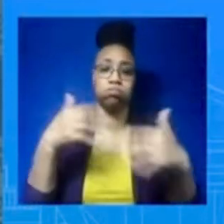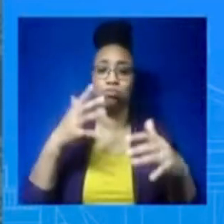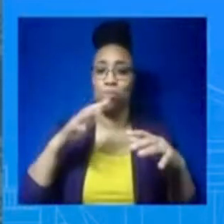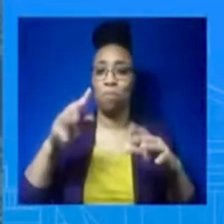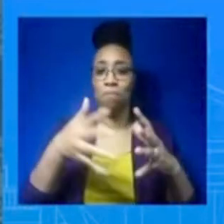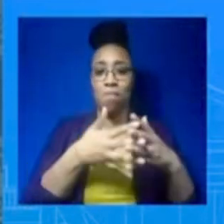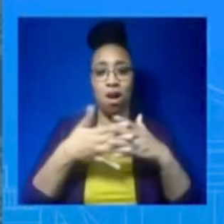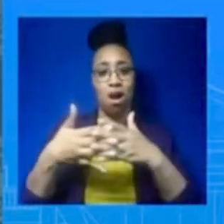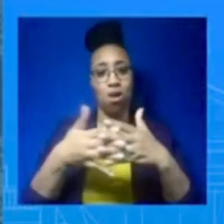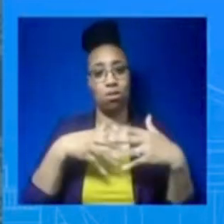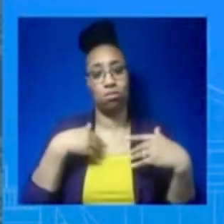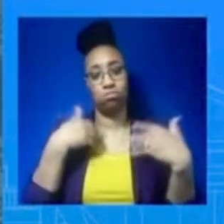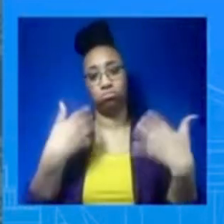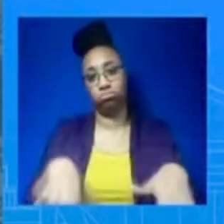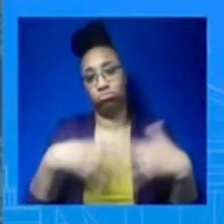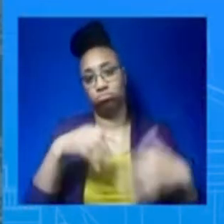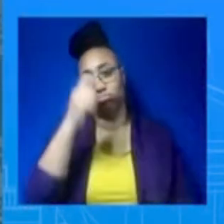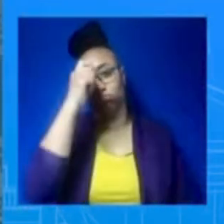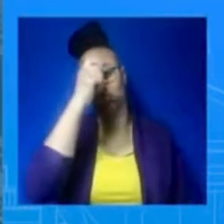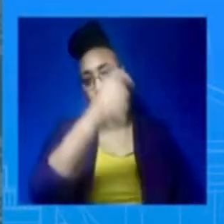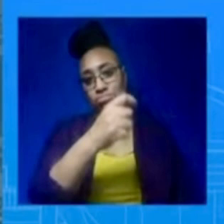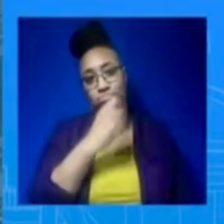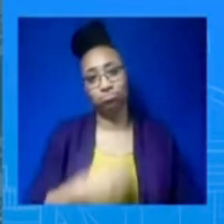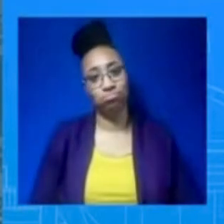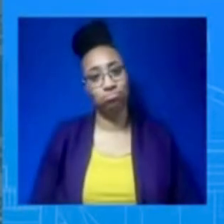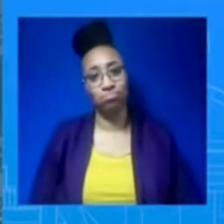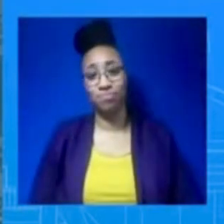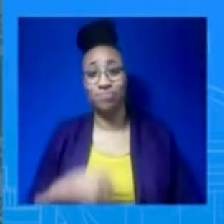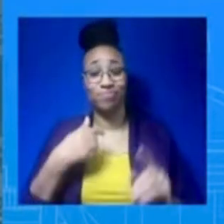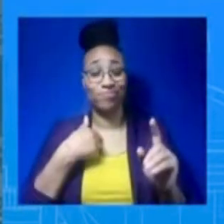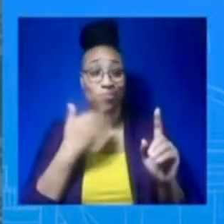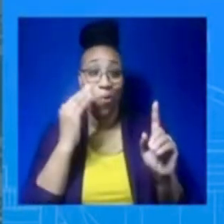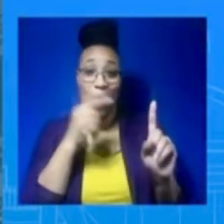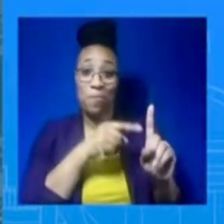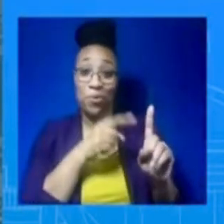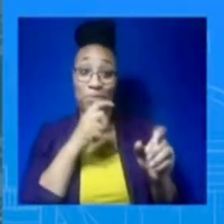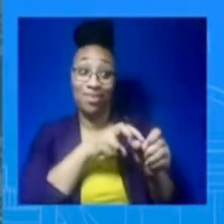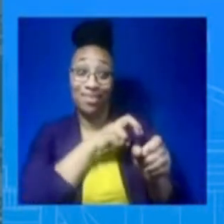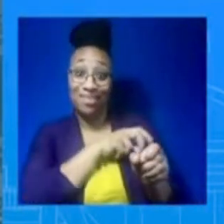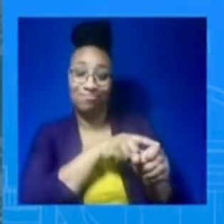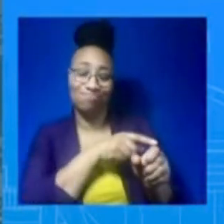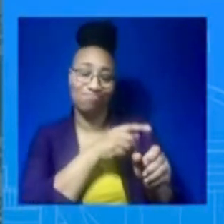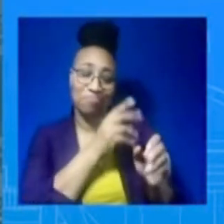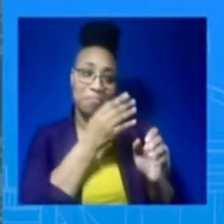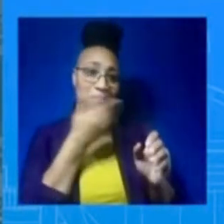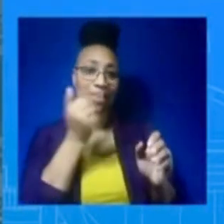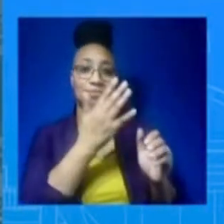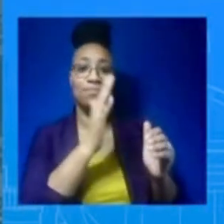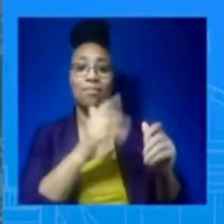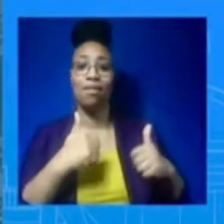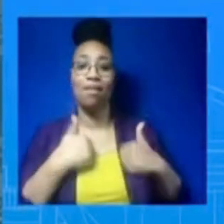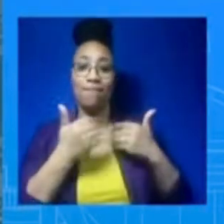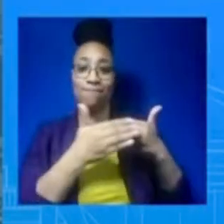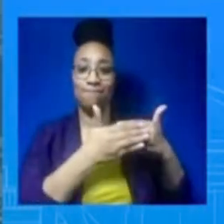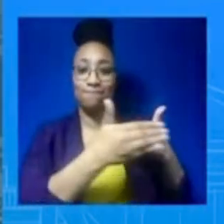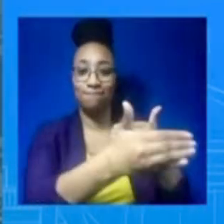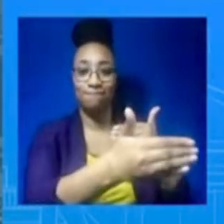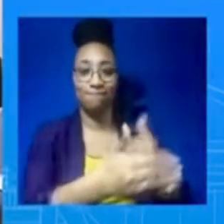drops. So good luck to you, Secretary Walsh, and we can start the briefing. Go ahead. So a question on